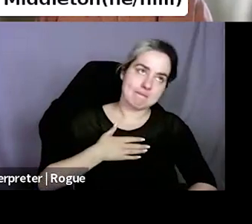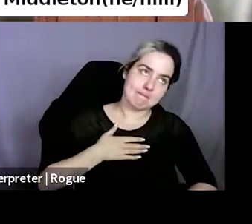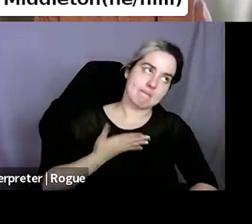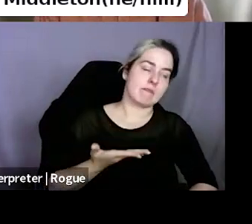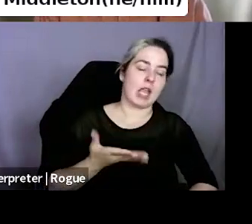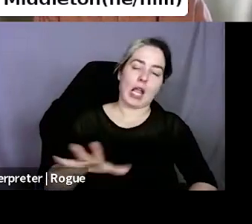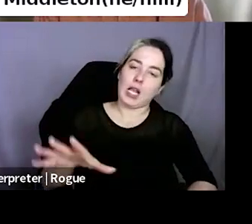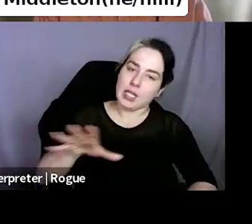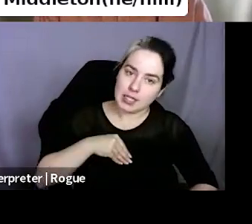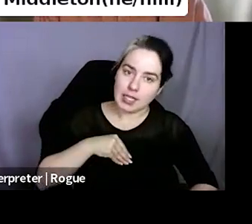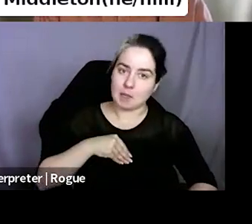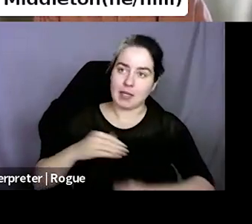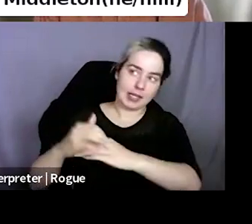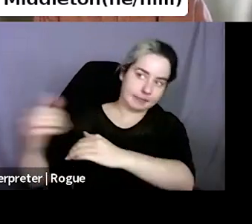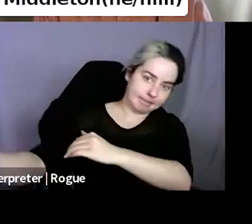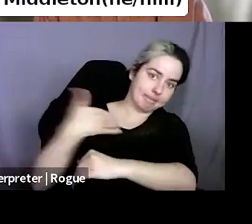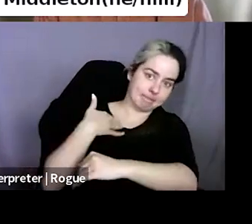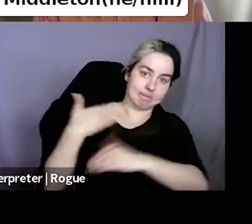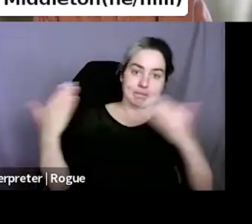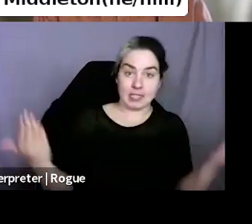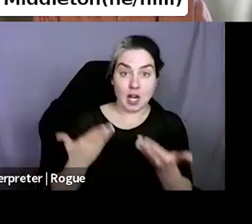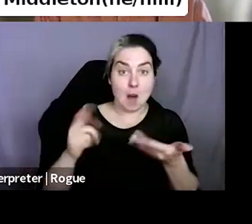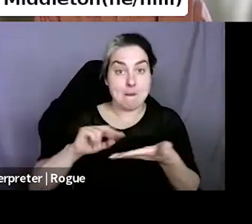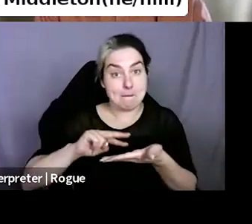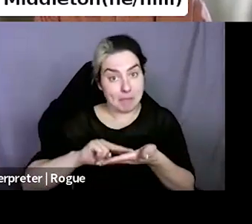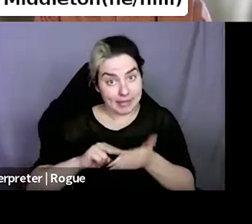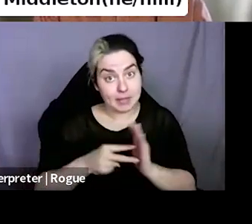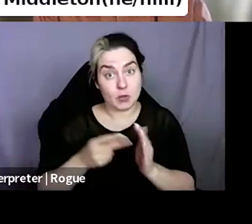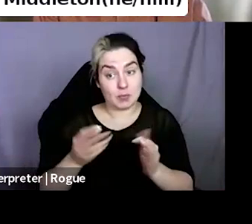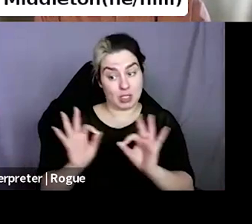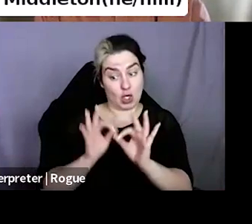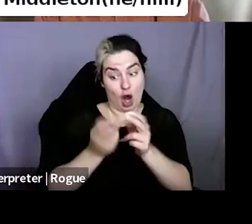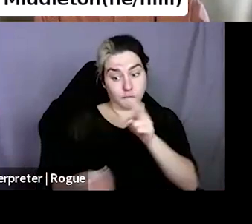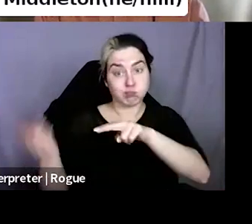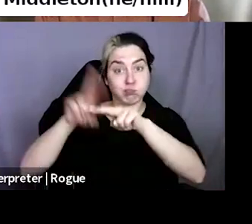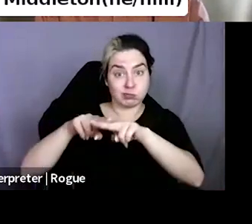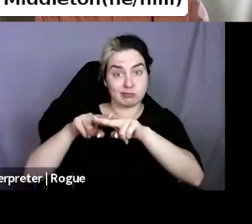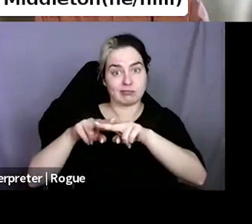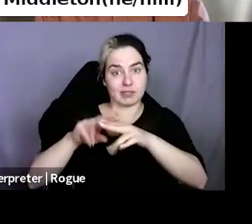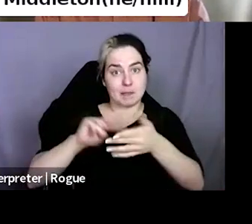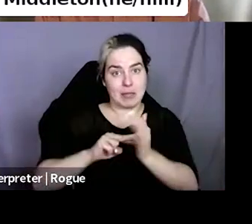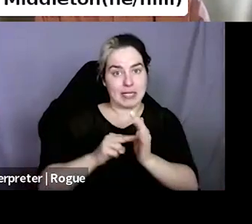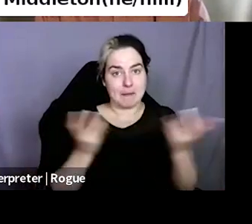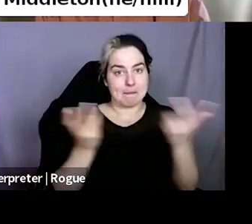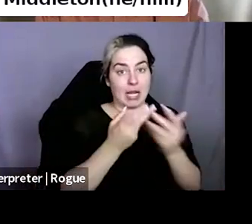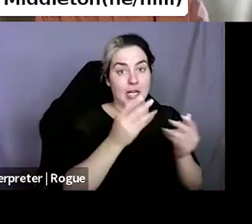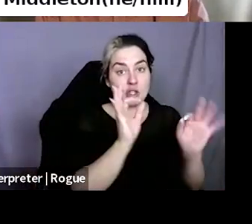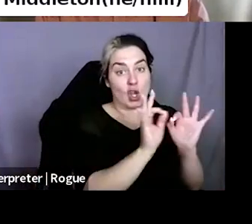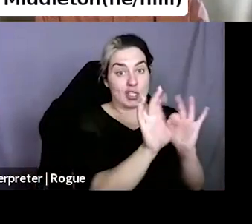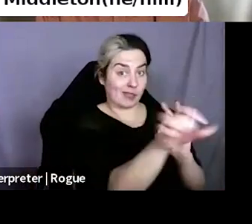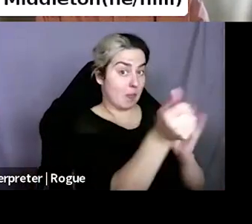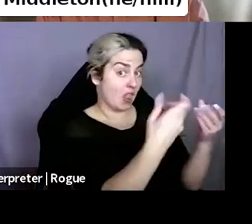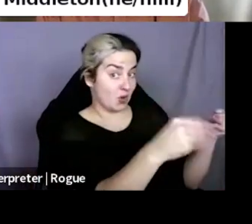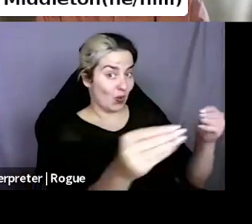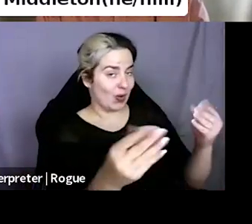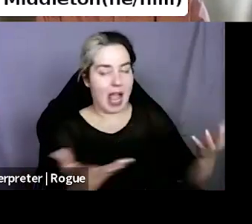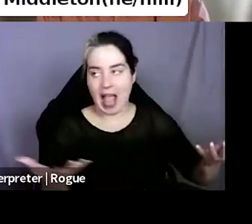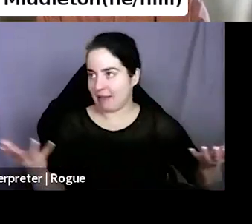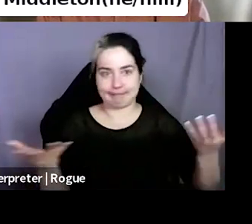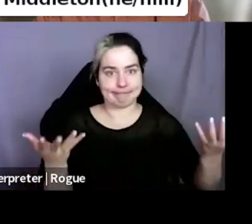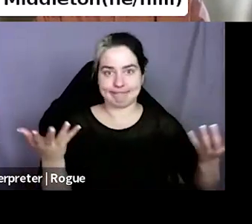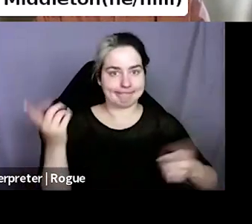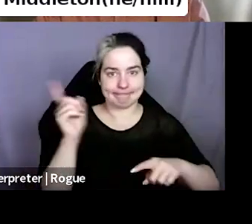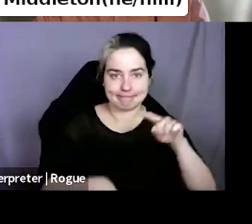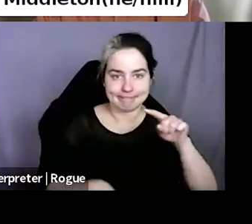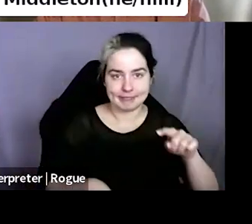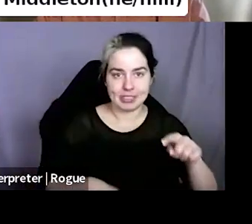here, but it does cost more and then I can't price match. Um, so again, that's where I step in and deal with